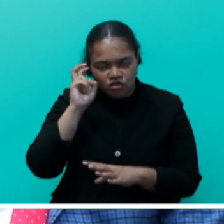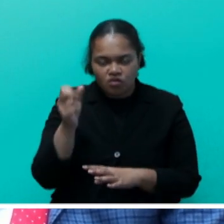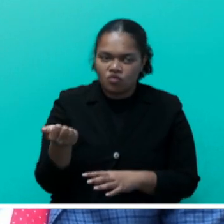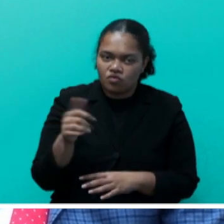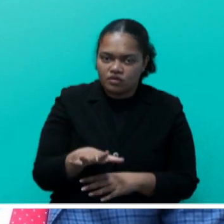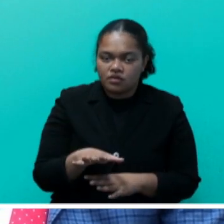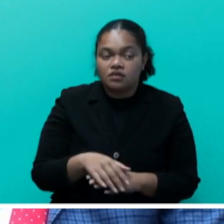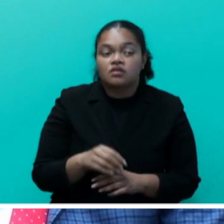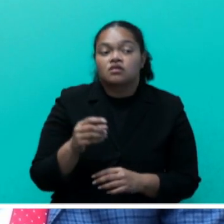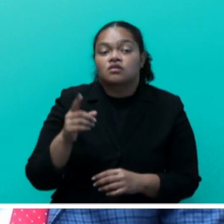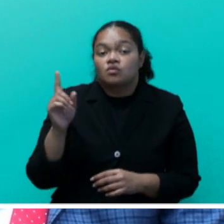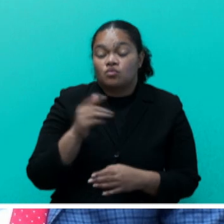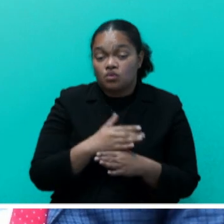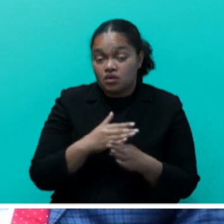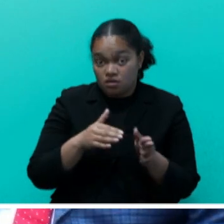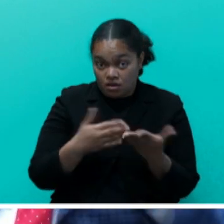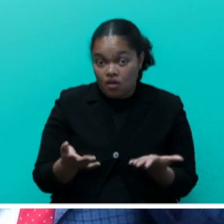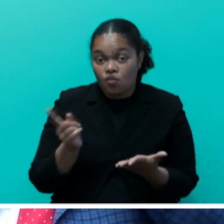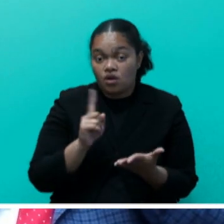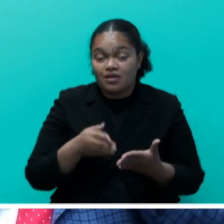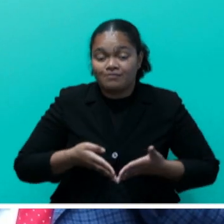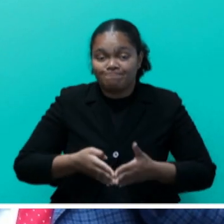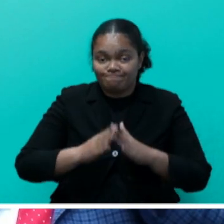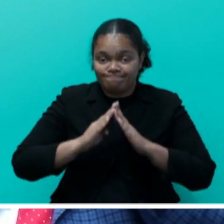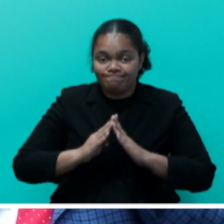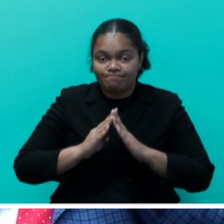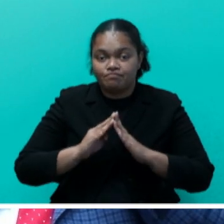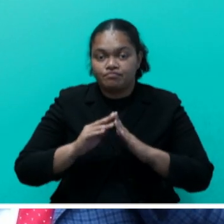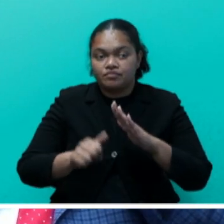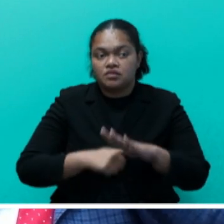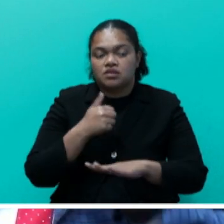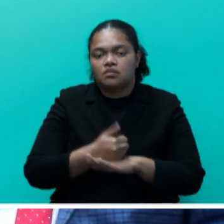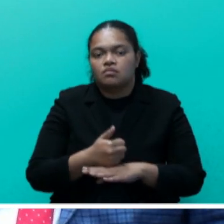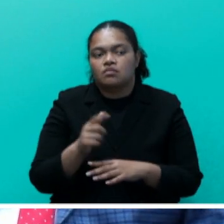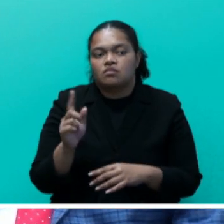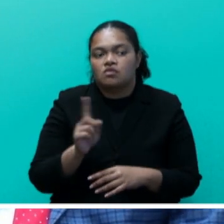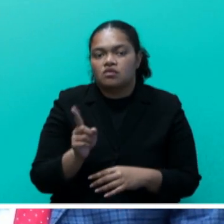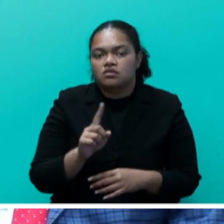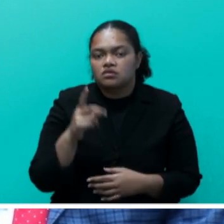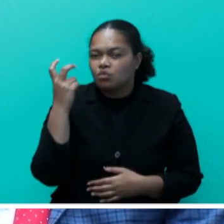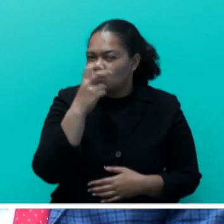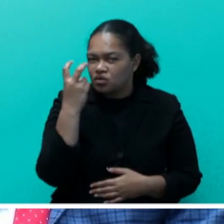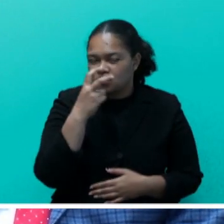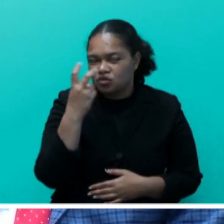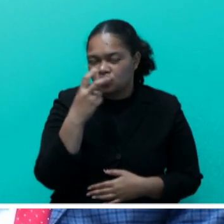on now is to establish the current problem we have is the monitoring and